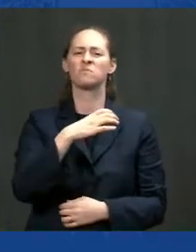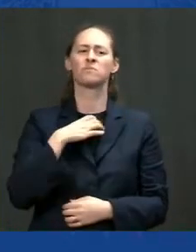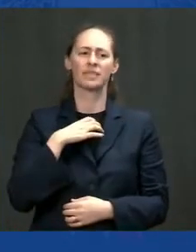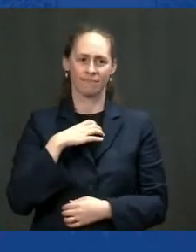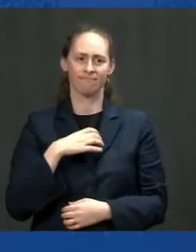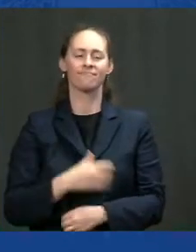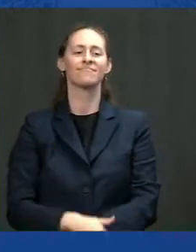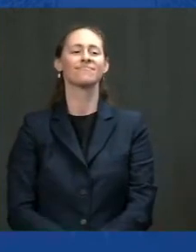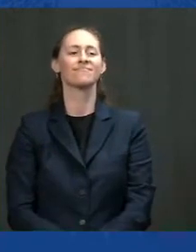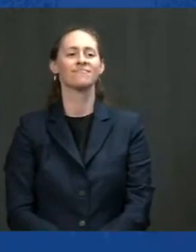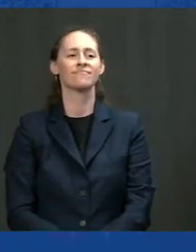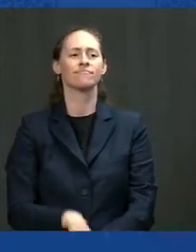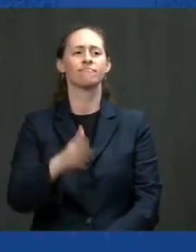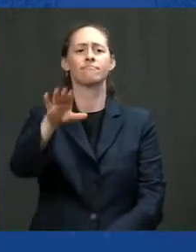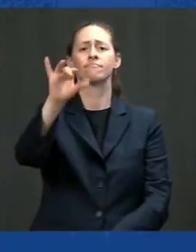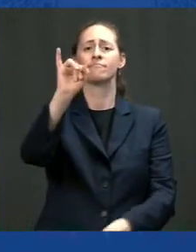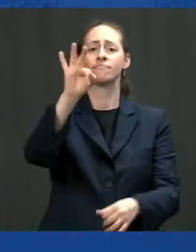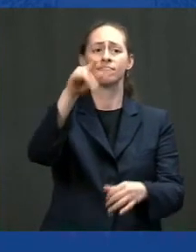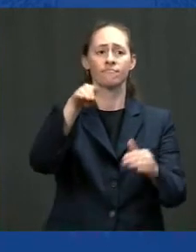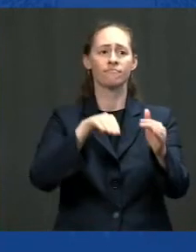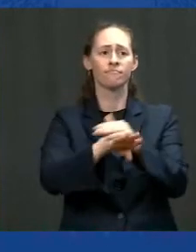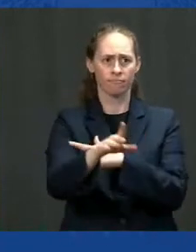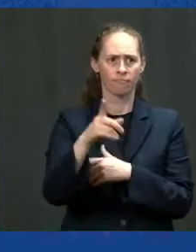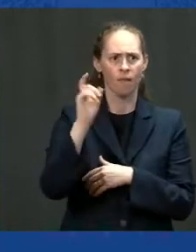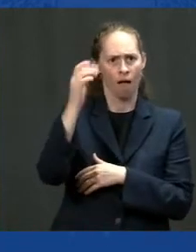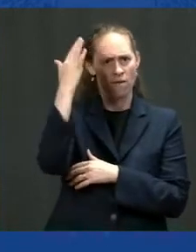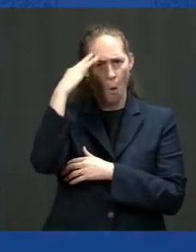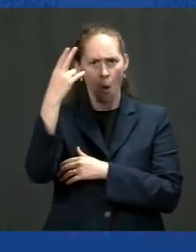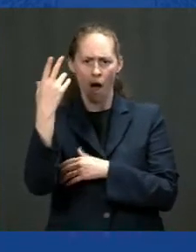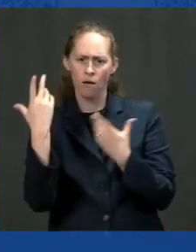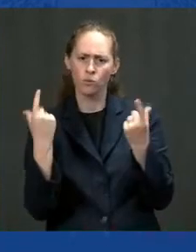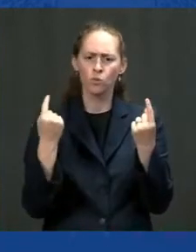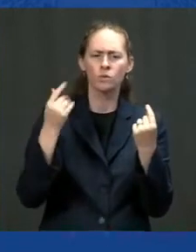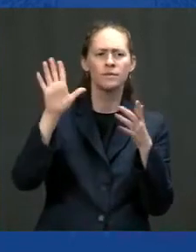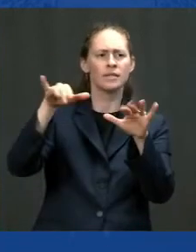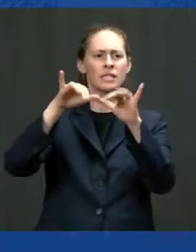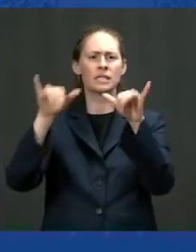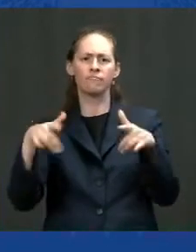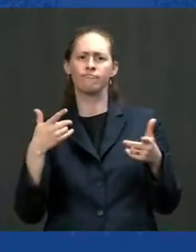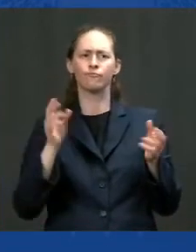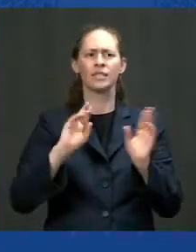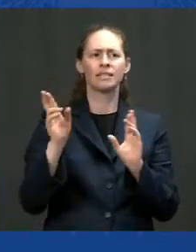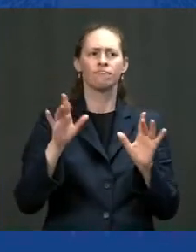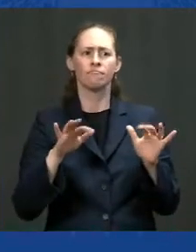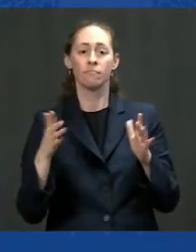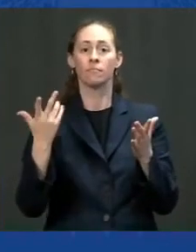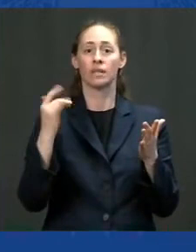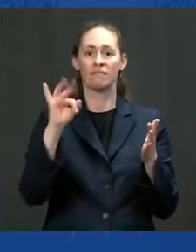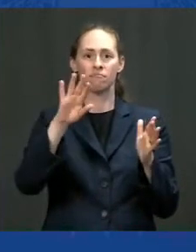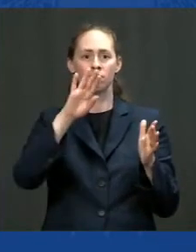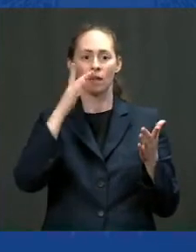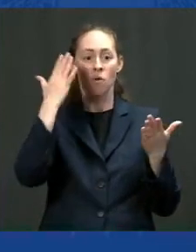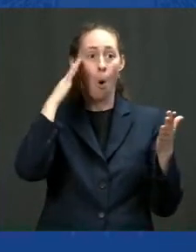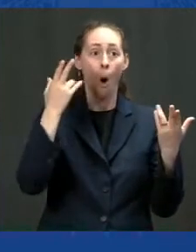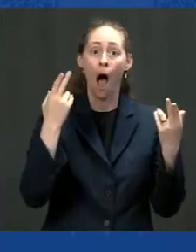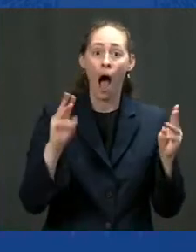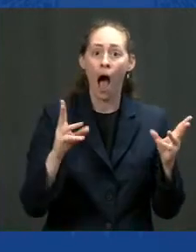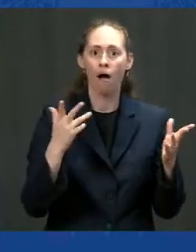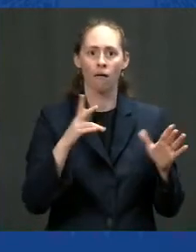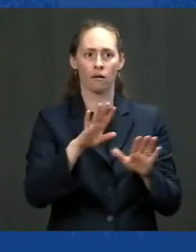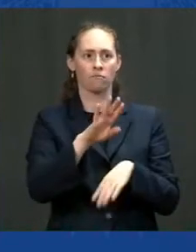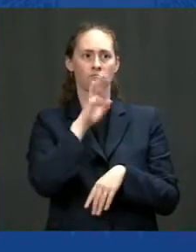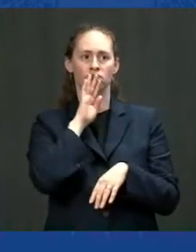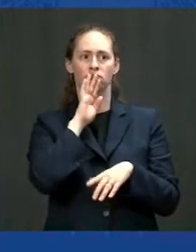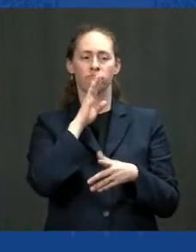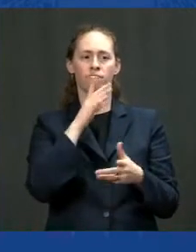just all happenstance. You've got to know how to know. So we started a new manufacturing contracting office in the